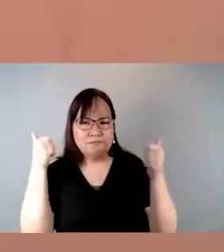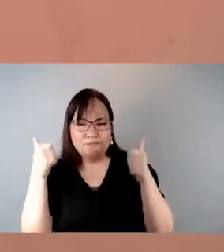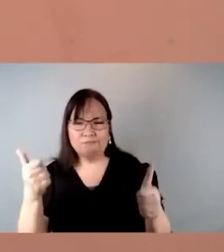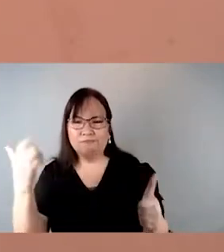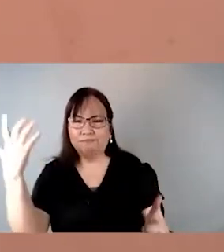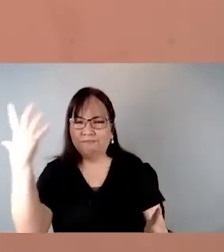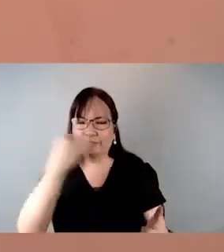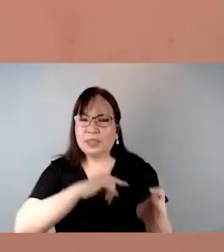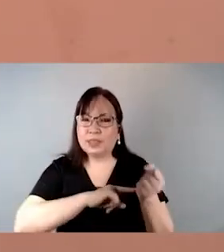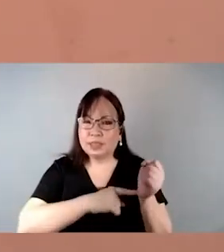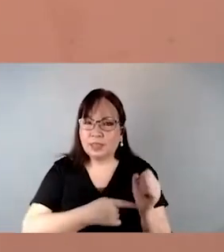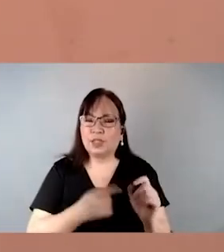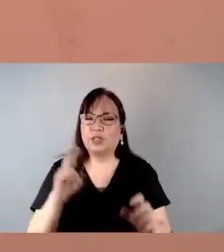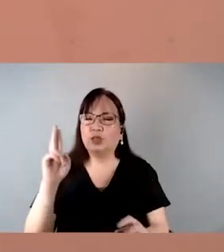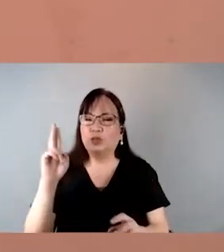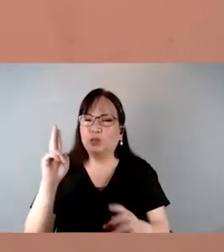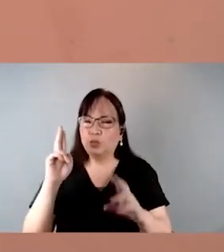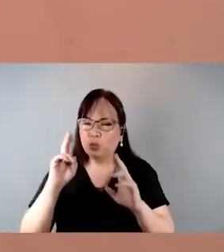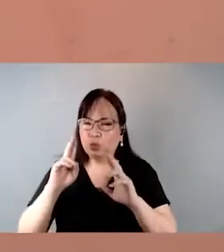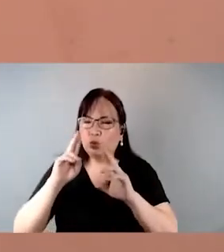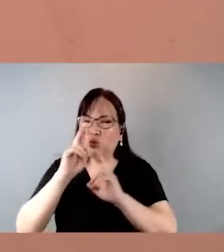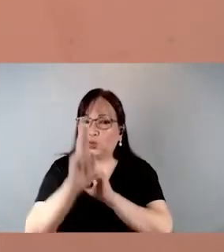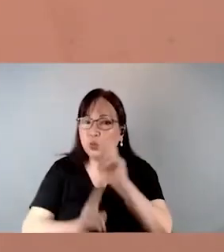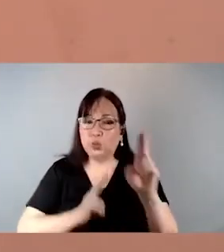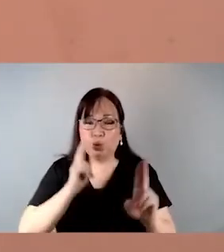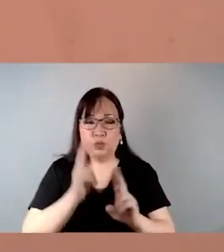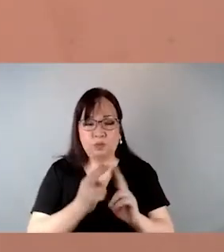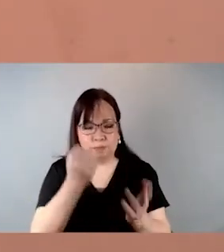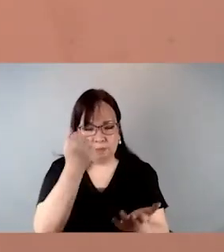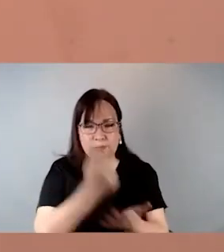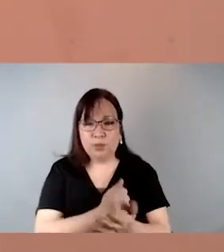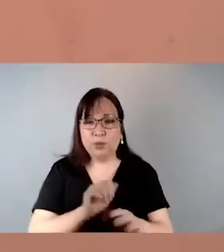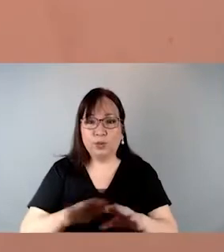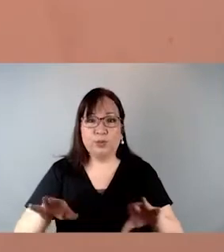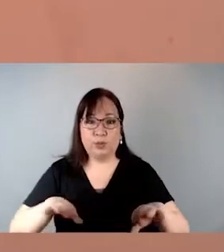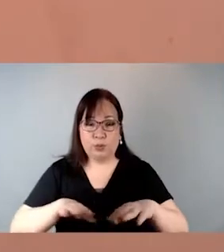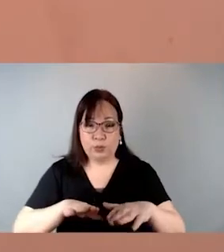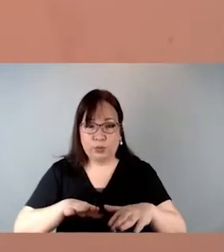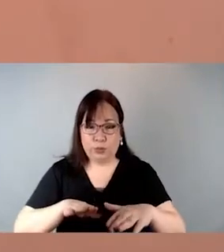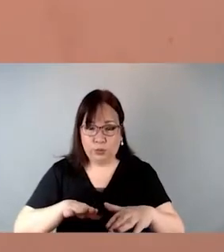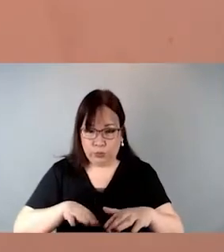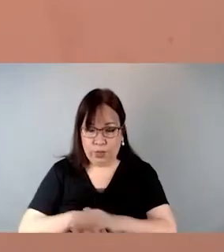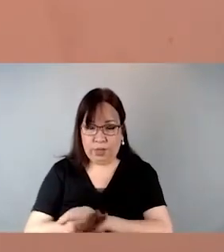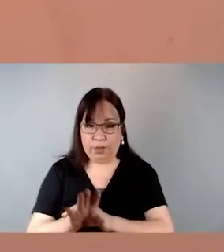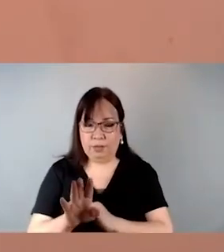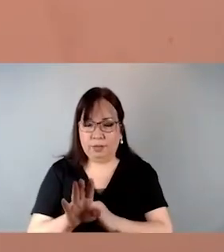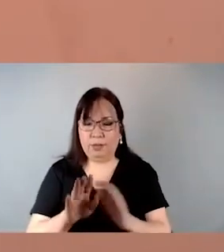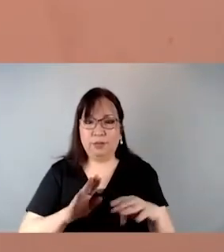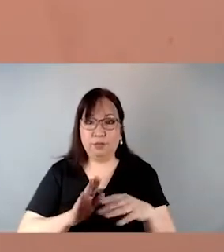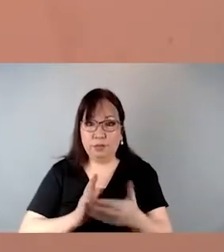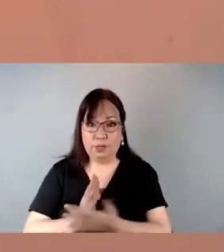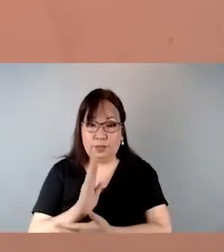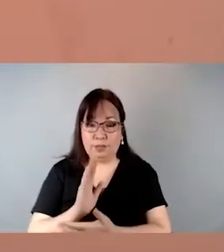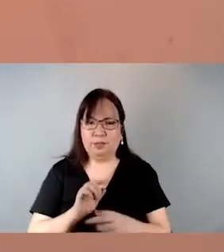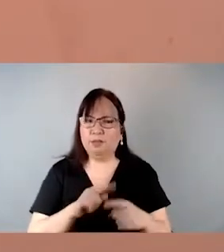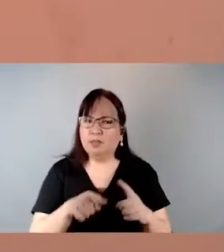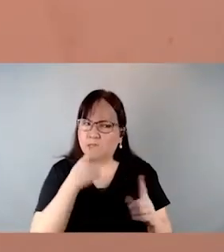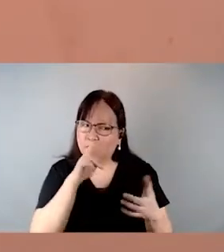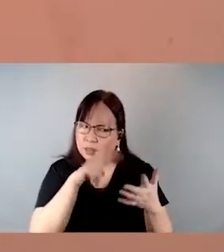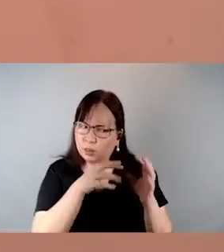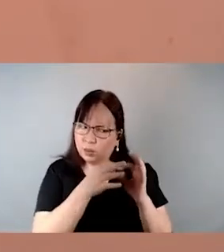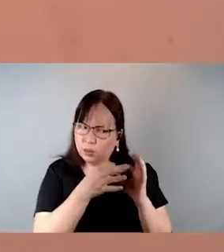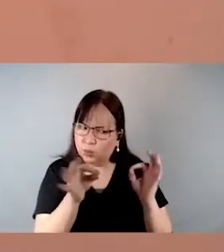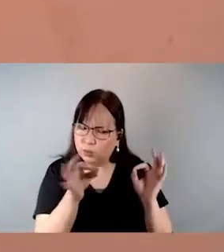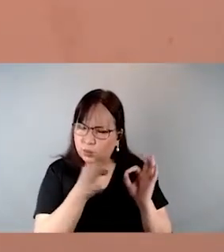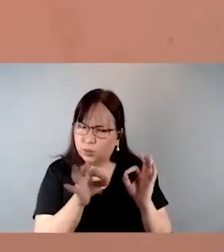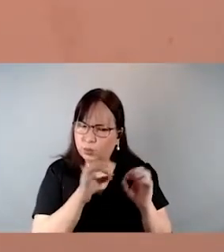it started the universal codification of children's rights. But if you look closely at the wording, it still treats